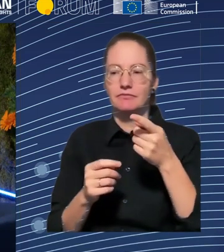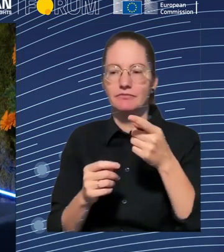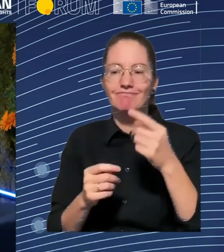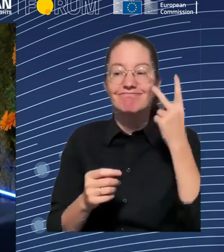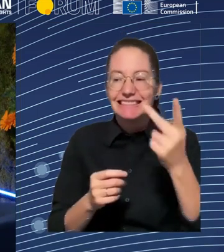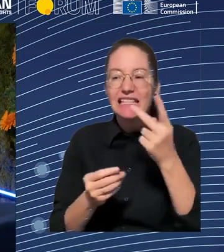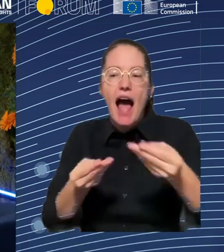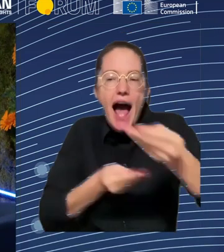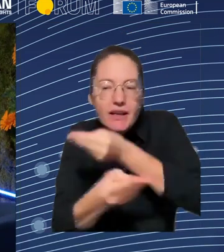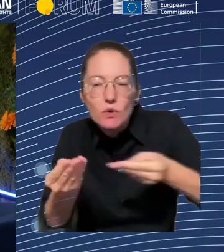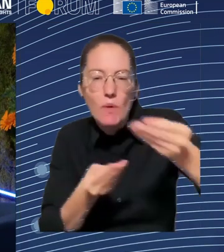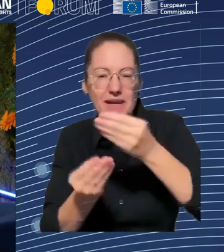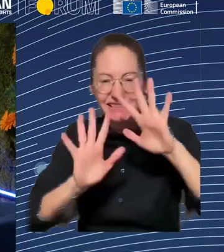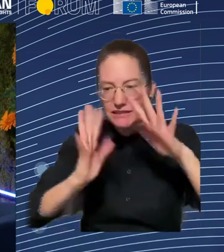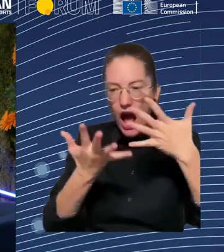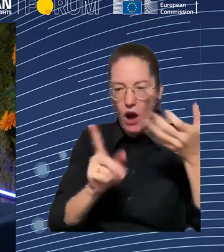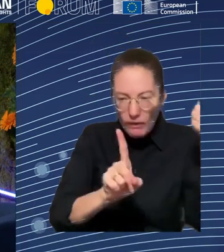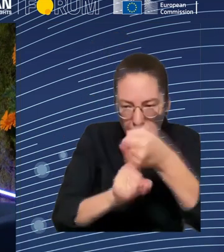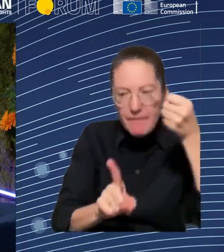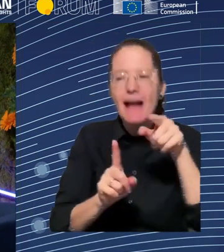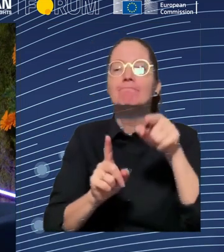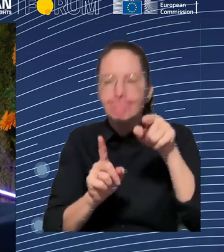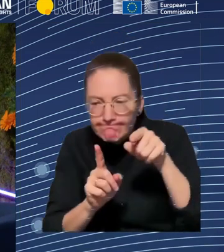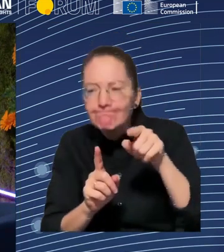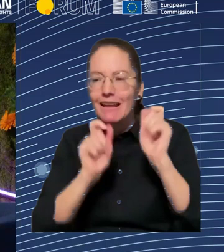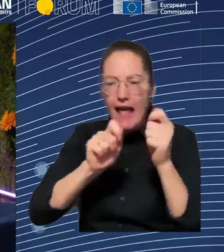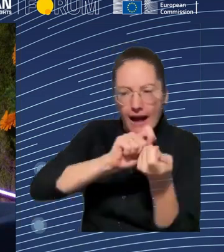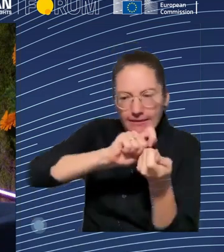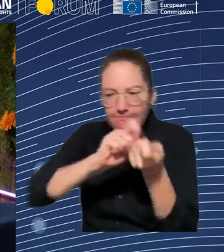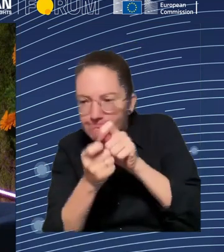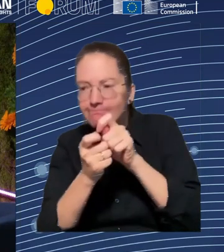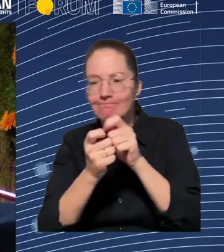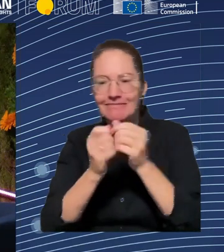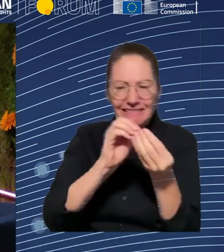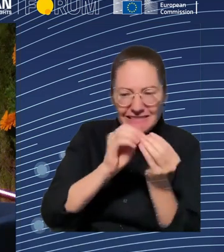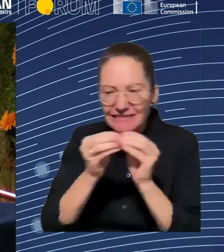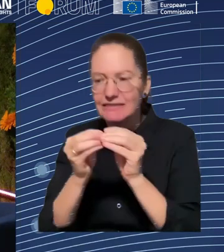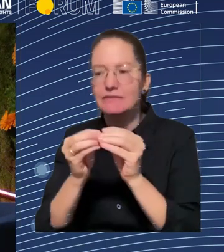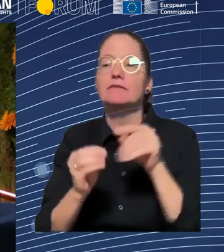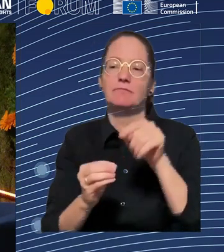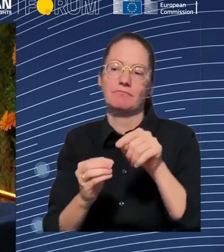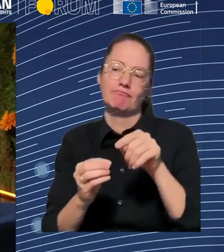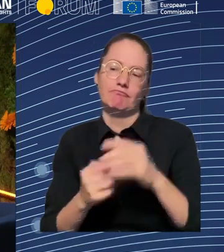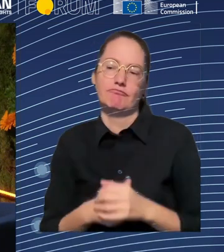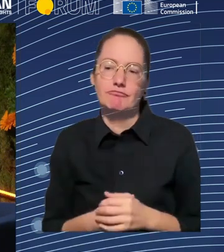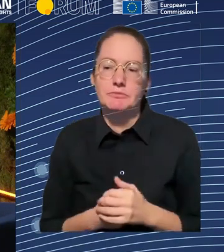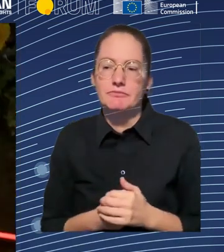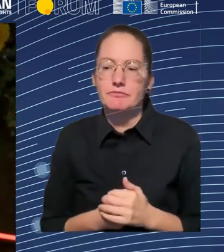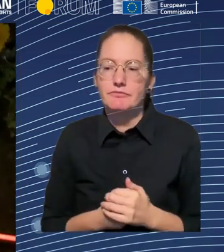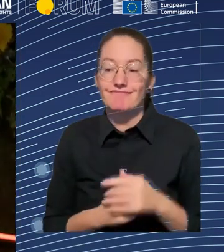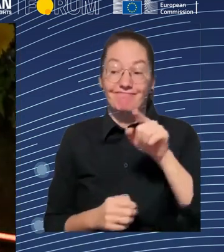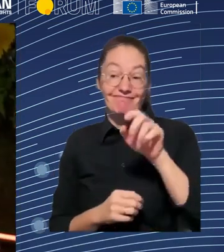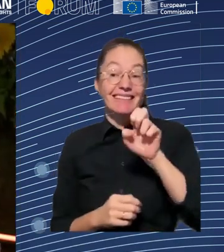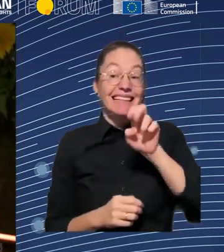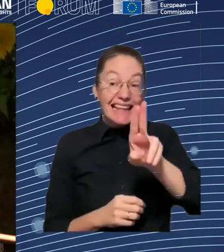access to information and transparency, right? I mean, like what workers know about what's happening, I mean, that can also play a very important role. Okay,